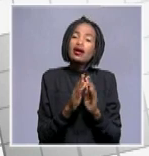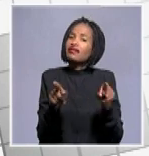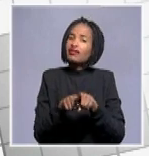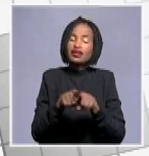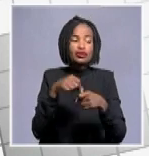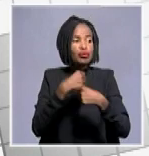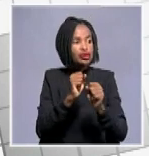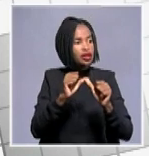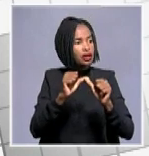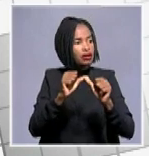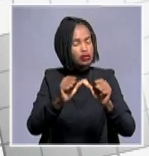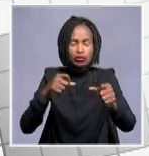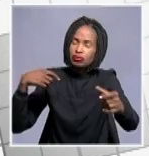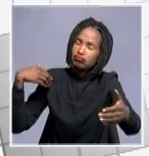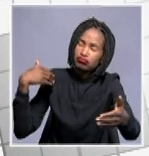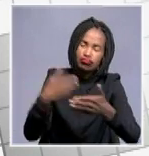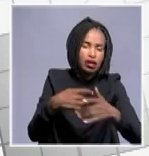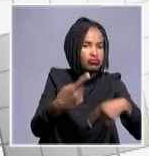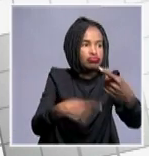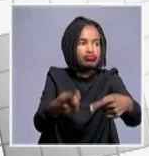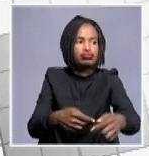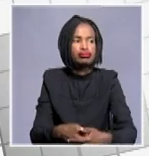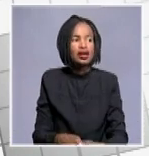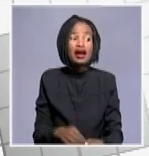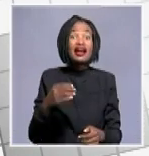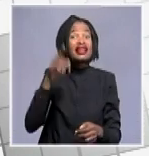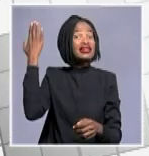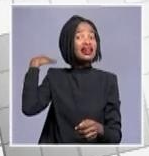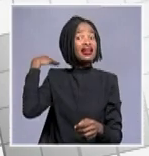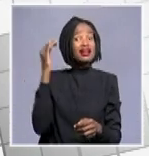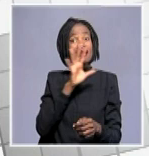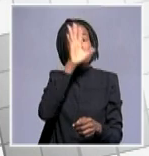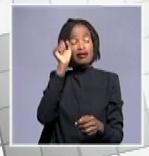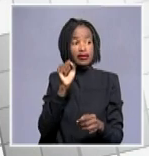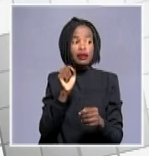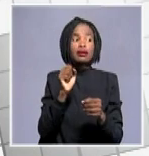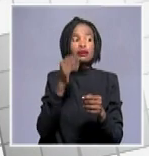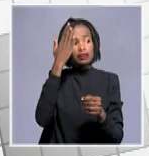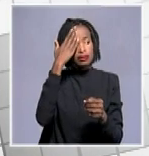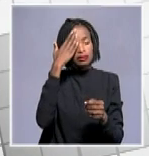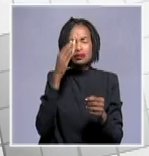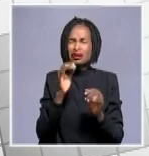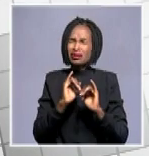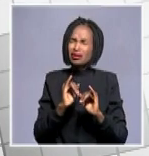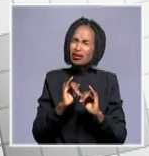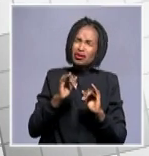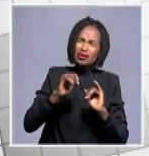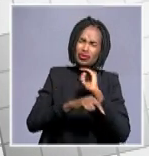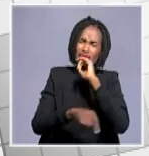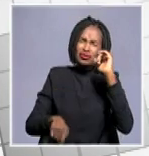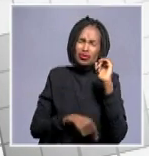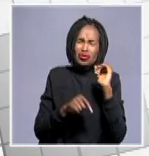this trend that is starting up because we want to get back to to our number one status you know where Namibia was known as one of the cleanest uh